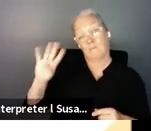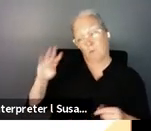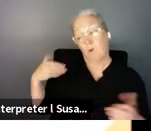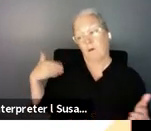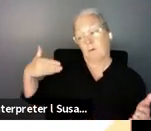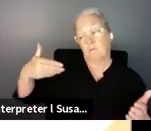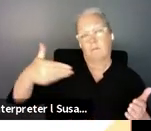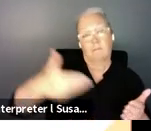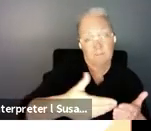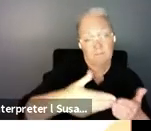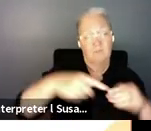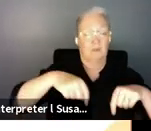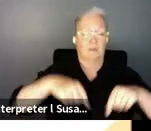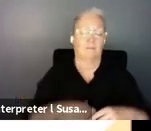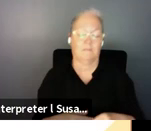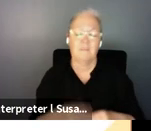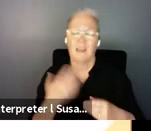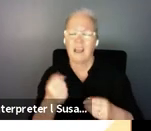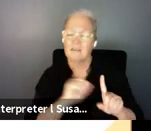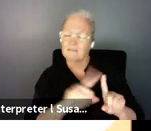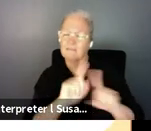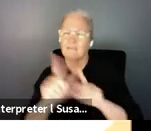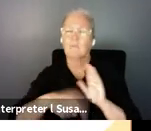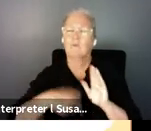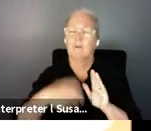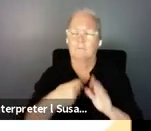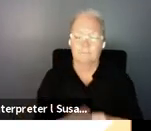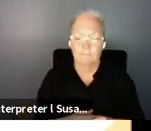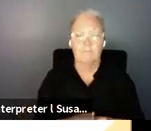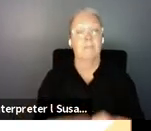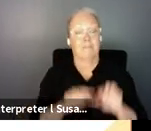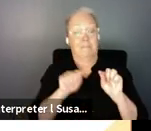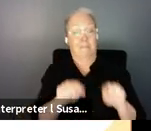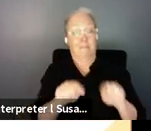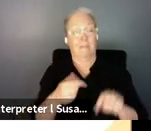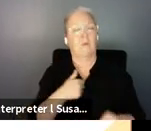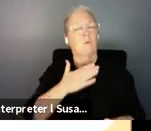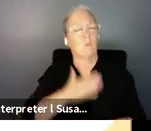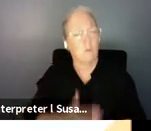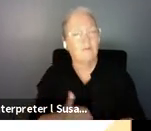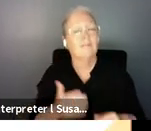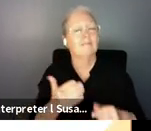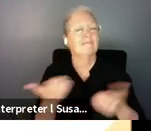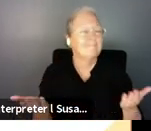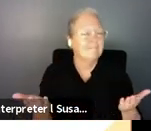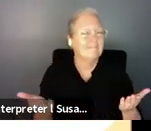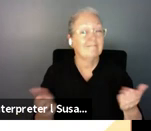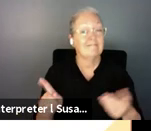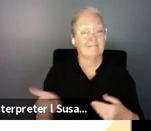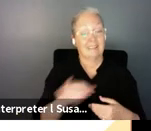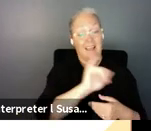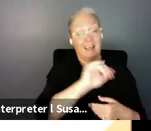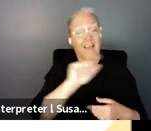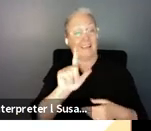and there had always been attempts to increase the number of um the il centers that we had